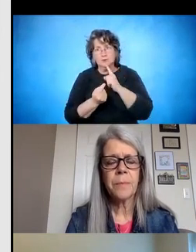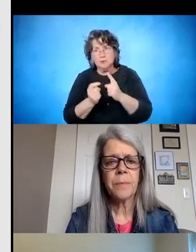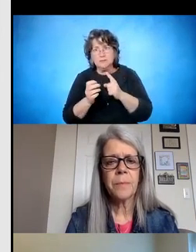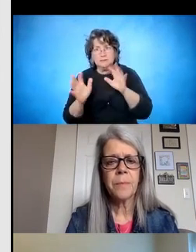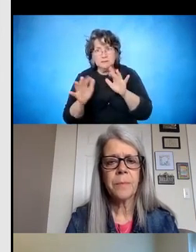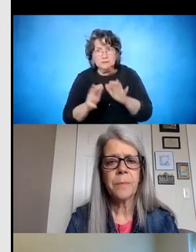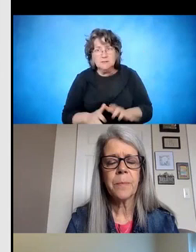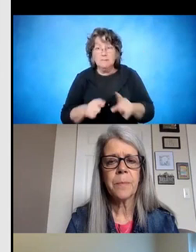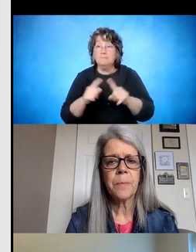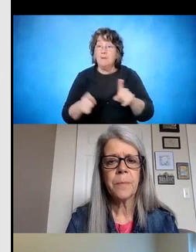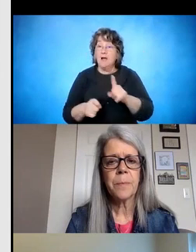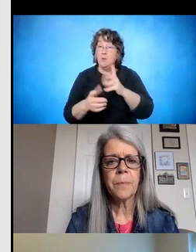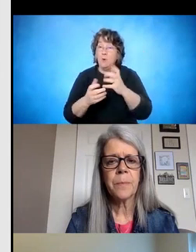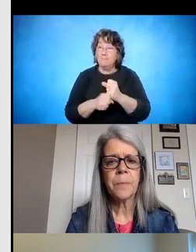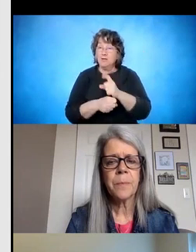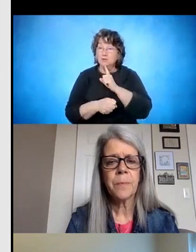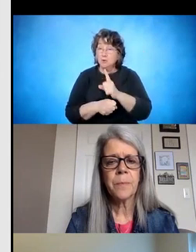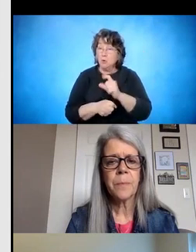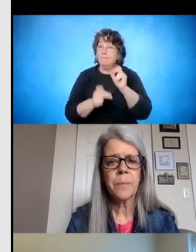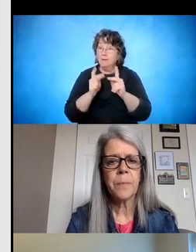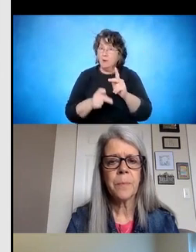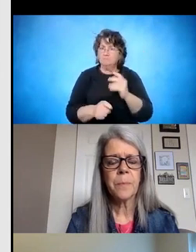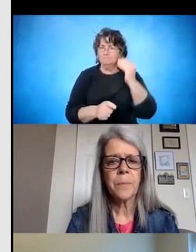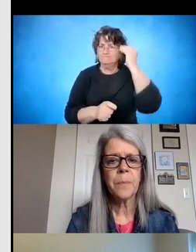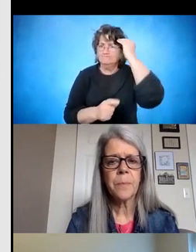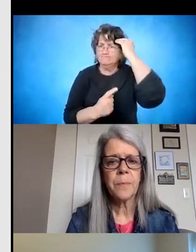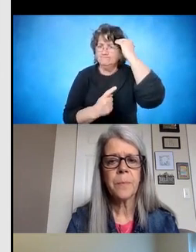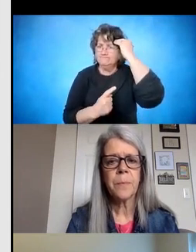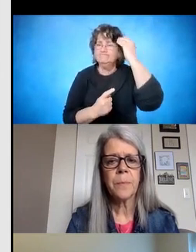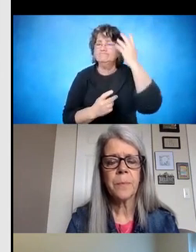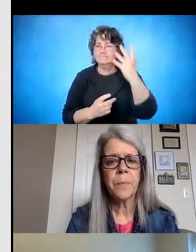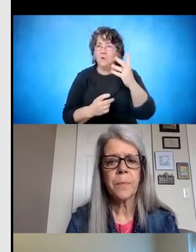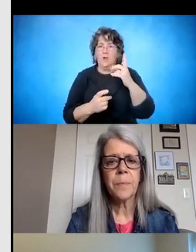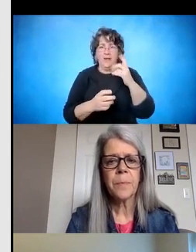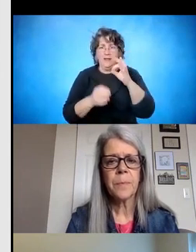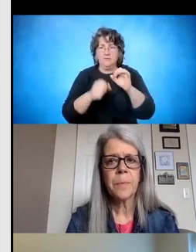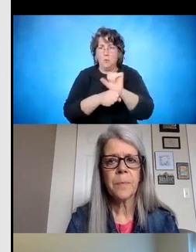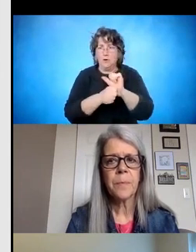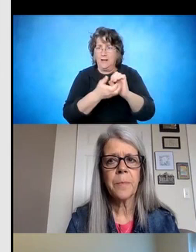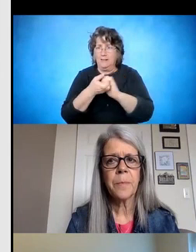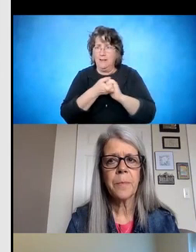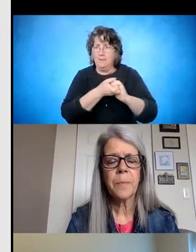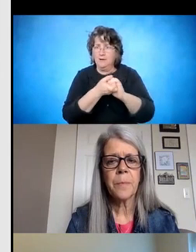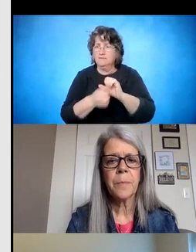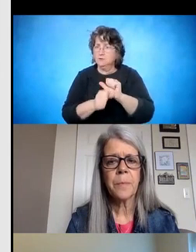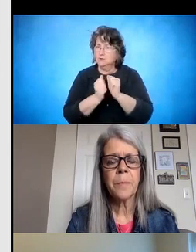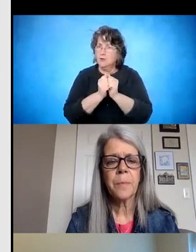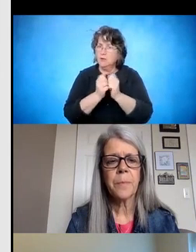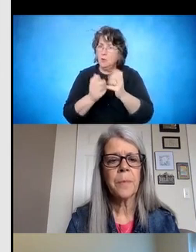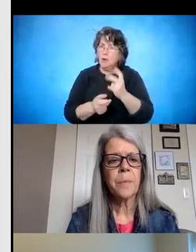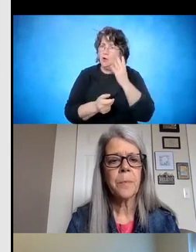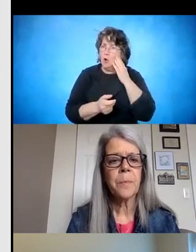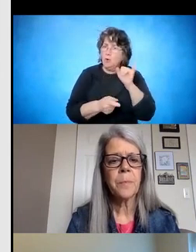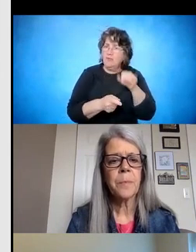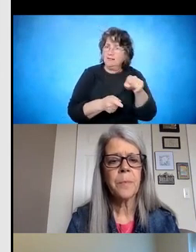want to make sure it's at the forefront of the minds of everybody who is working collaboratively together that these are here and they're here to assist with